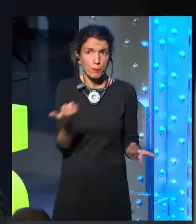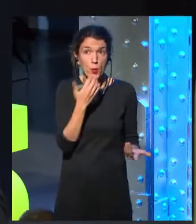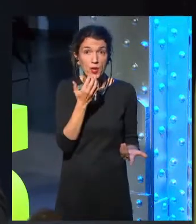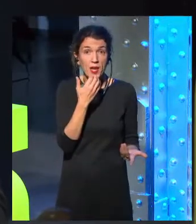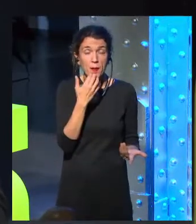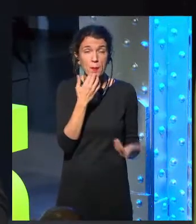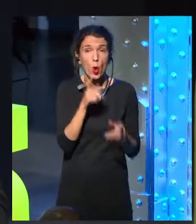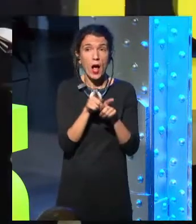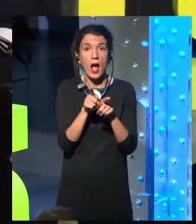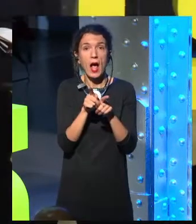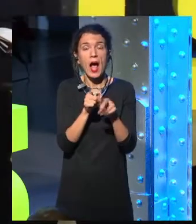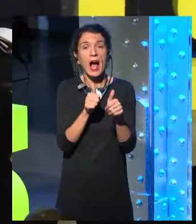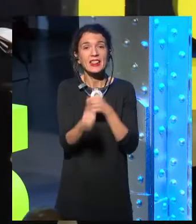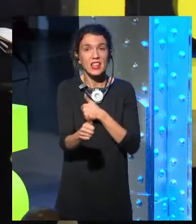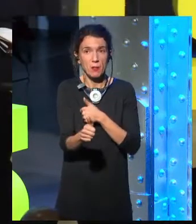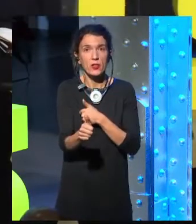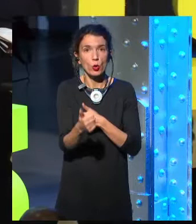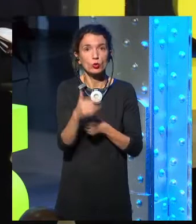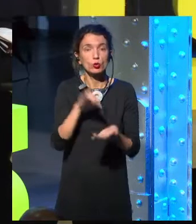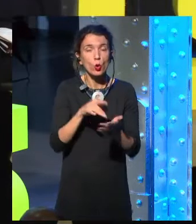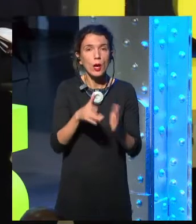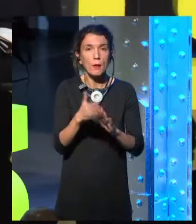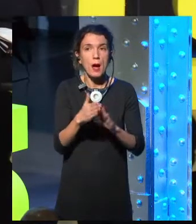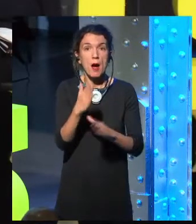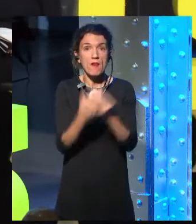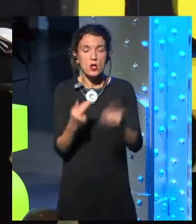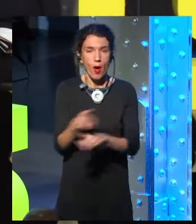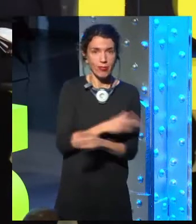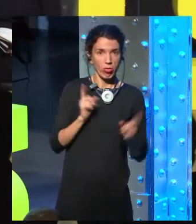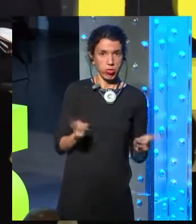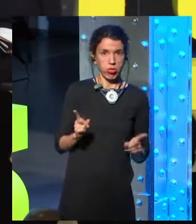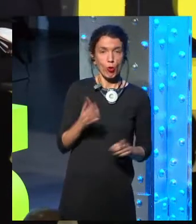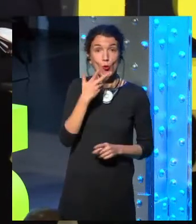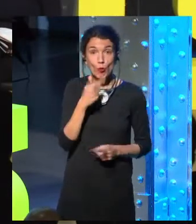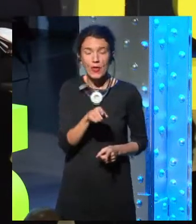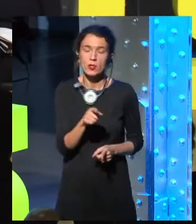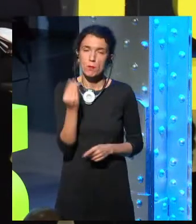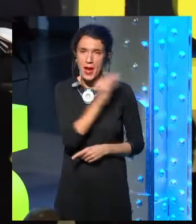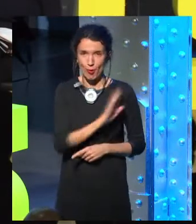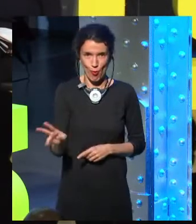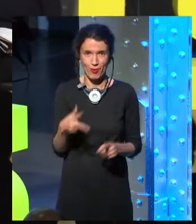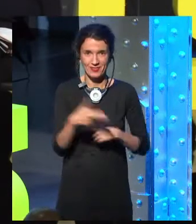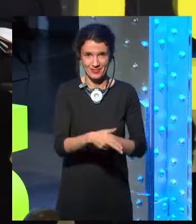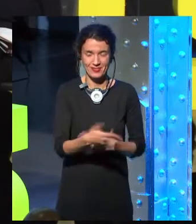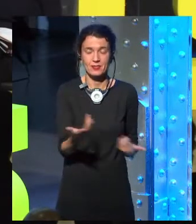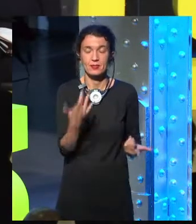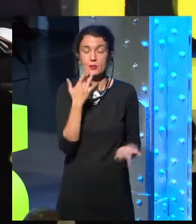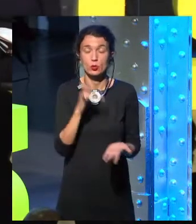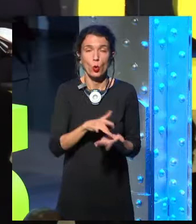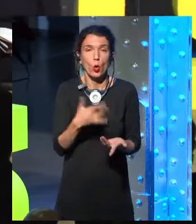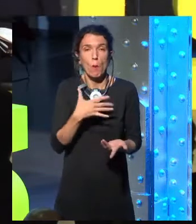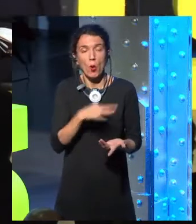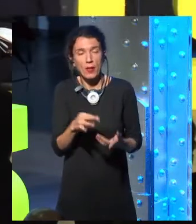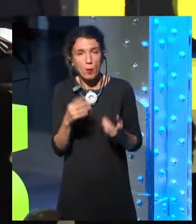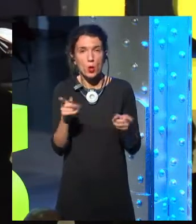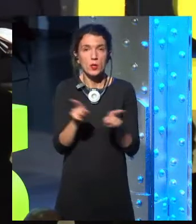example. And we don't want to have that happen to a person at a hospital, for instance, so if we can say, test your software in this